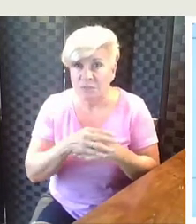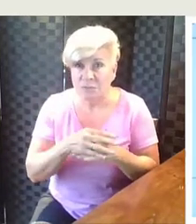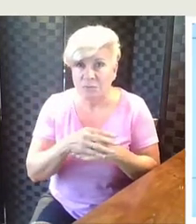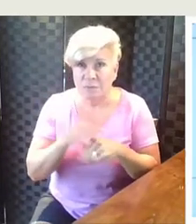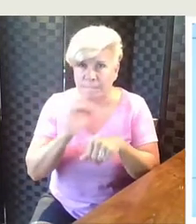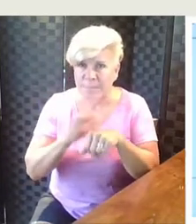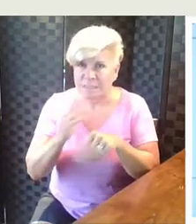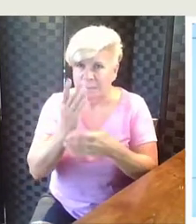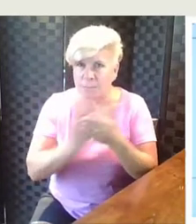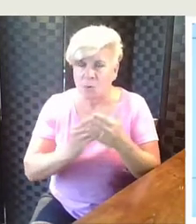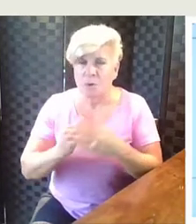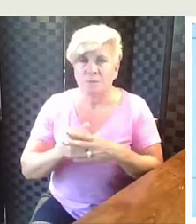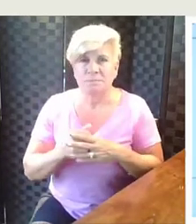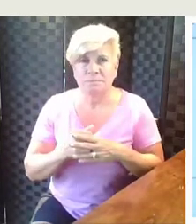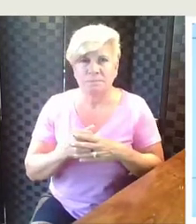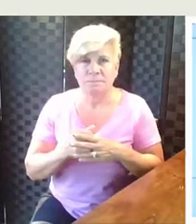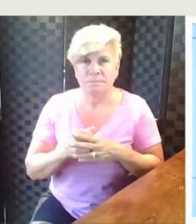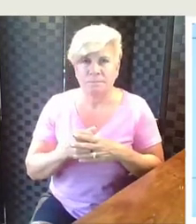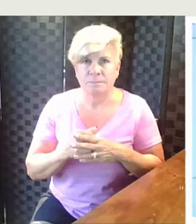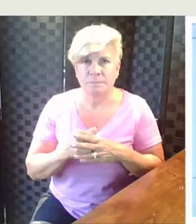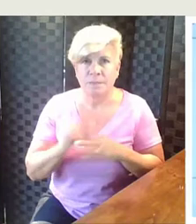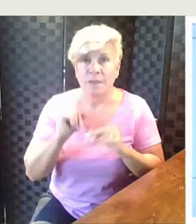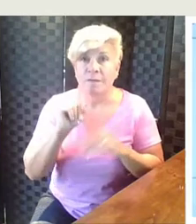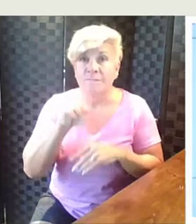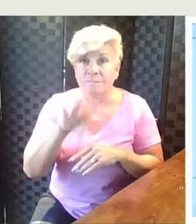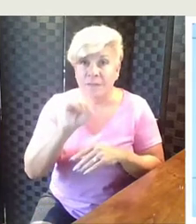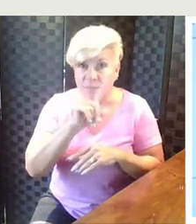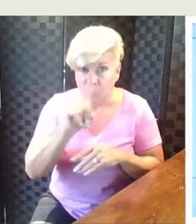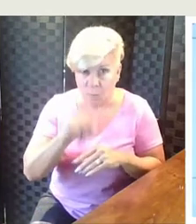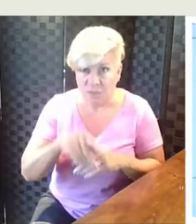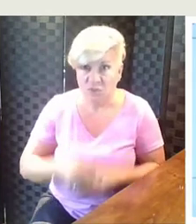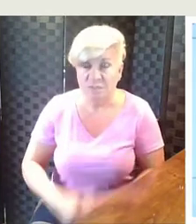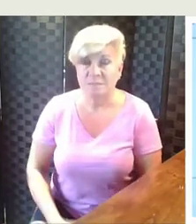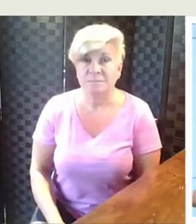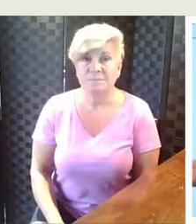that missing part? Go ahead and find that question.